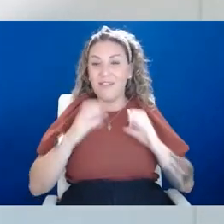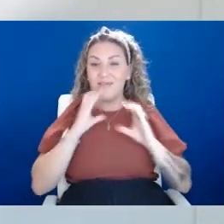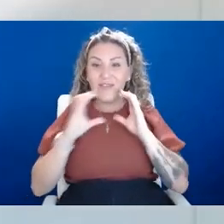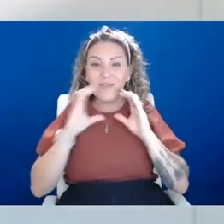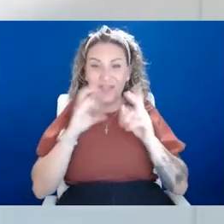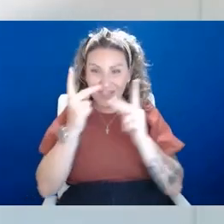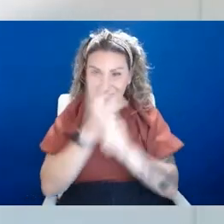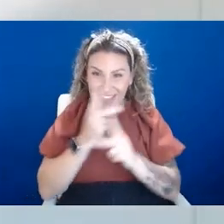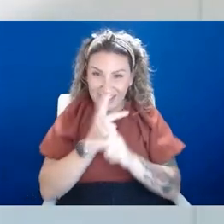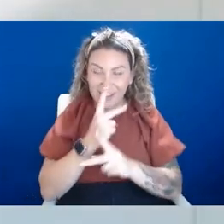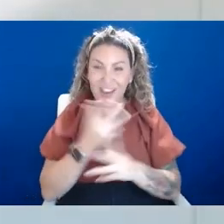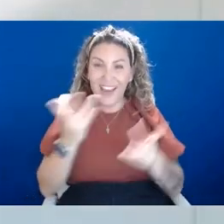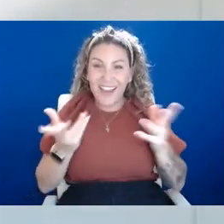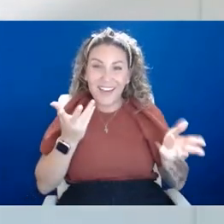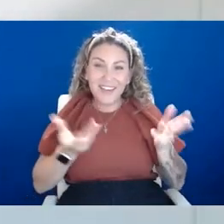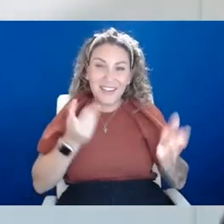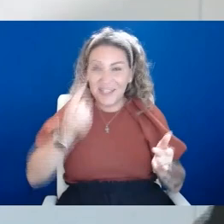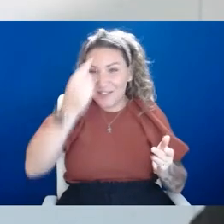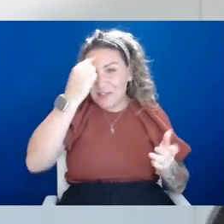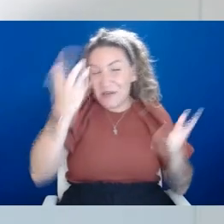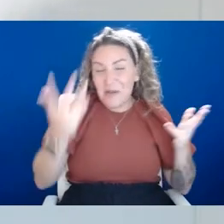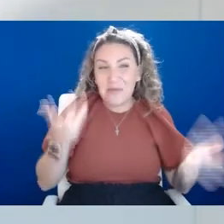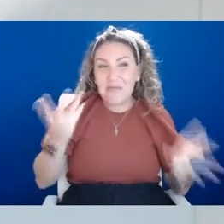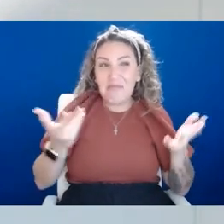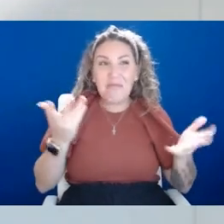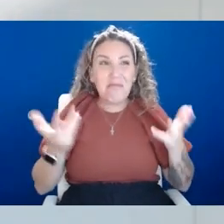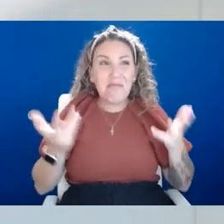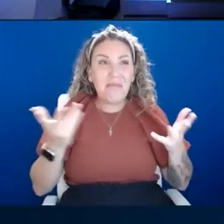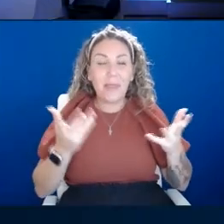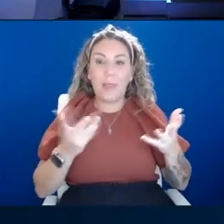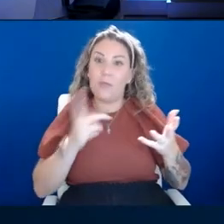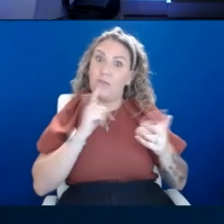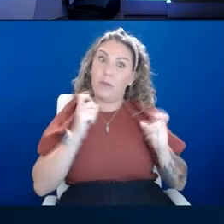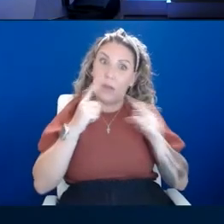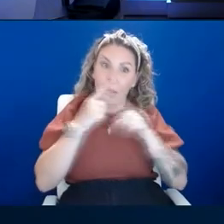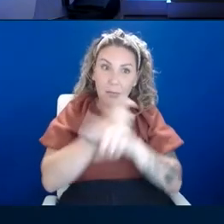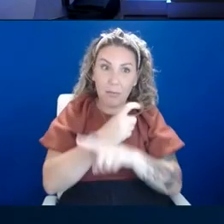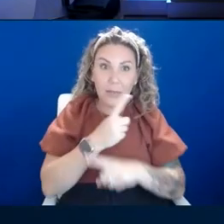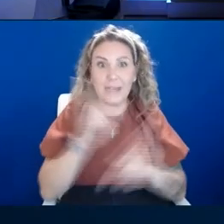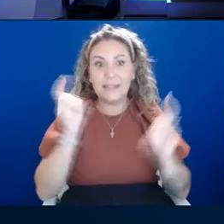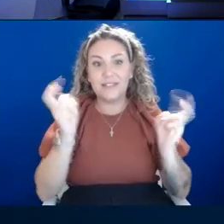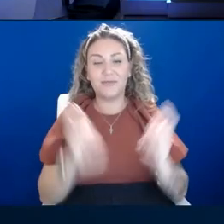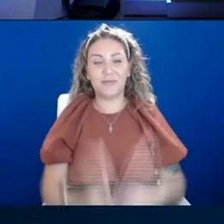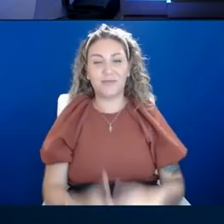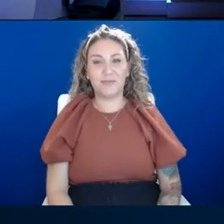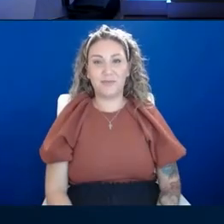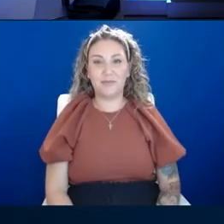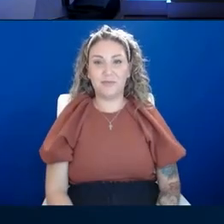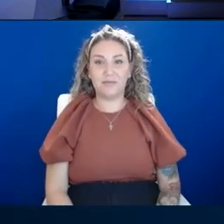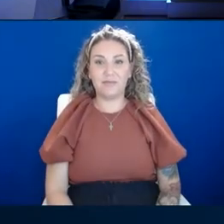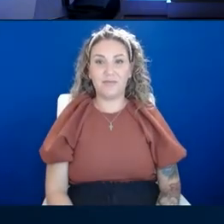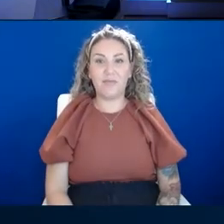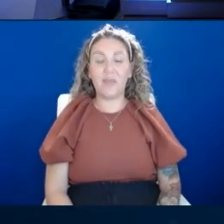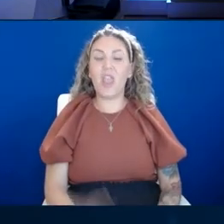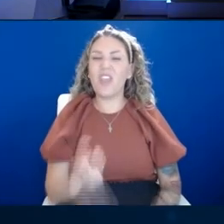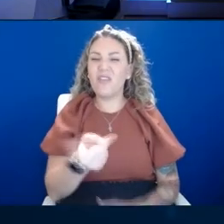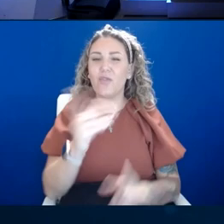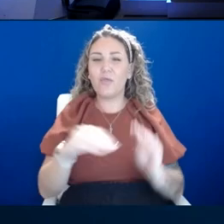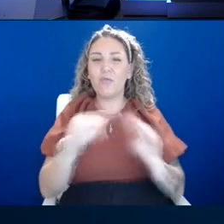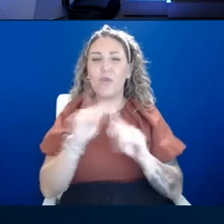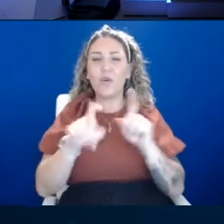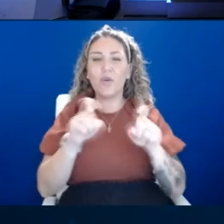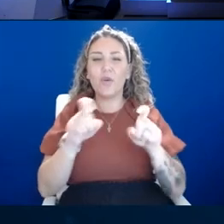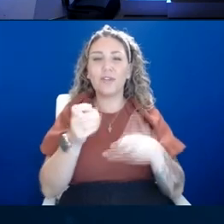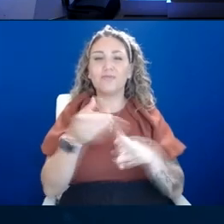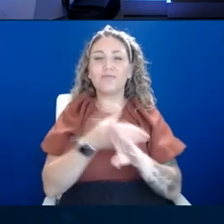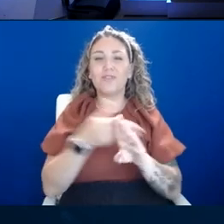you know, the, the, you know, this very complicated problem. I want to get to a couple more questions before we wrap up. Dr. Draghi,